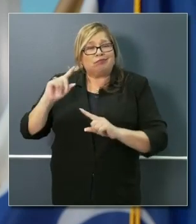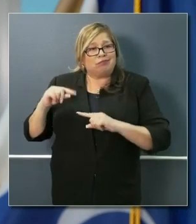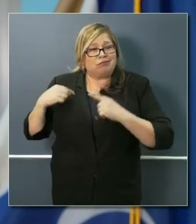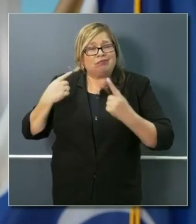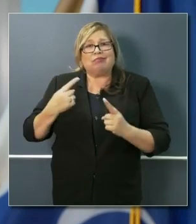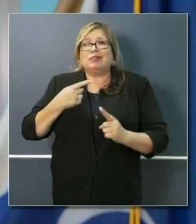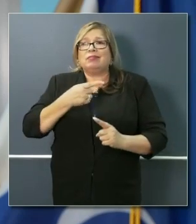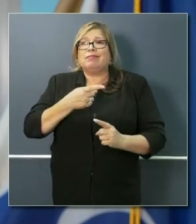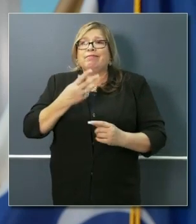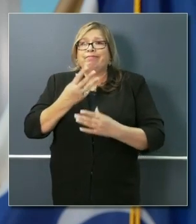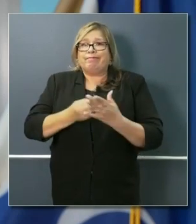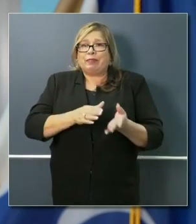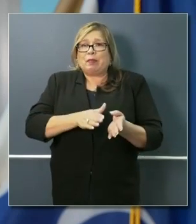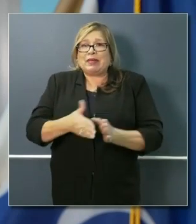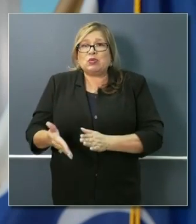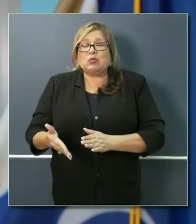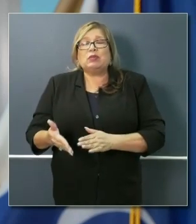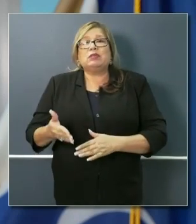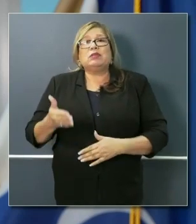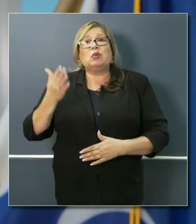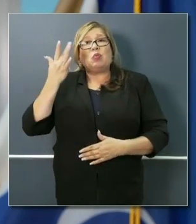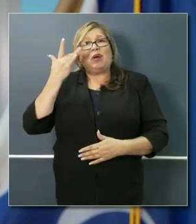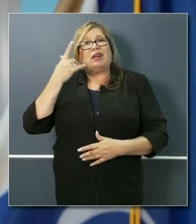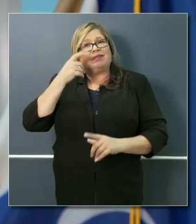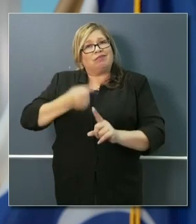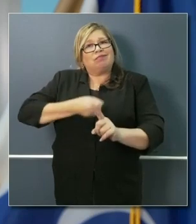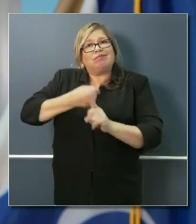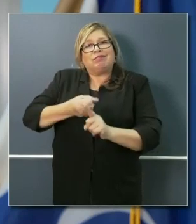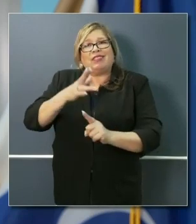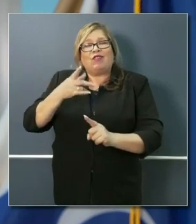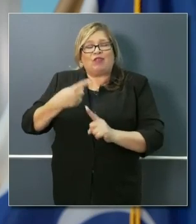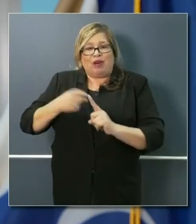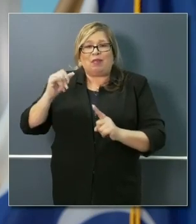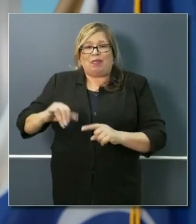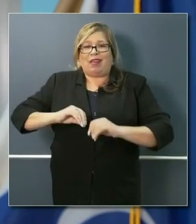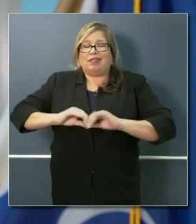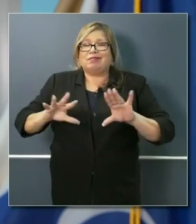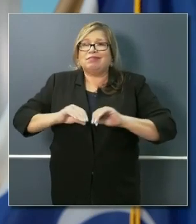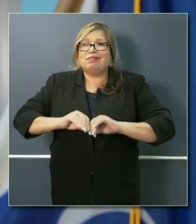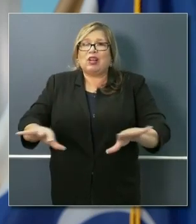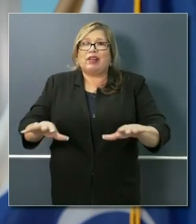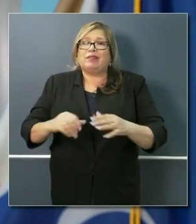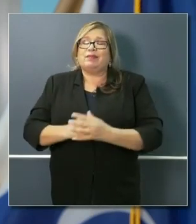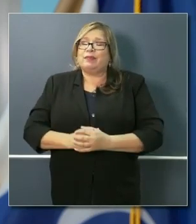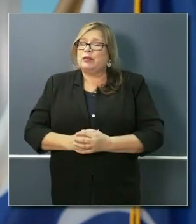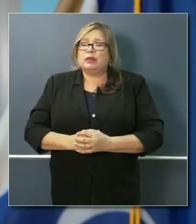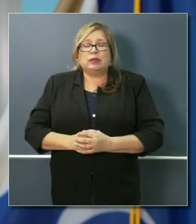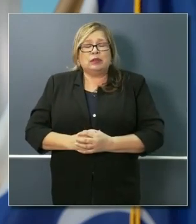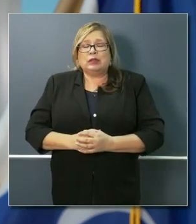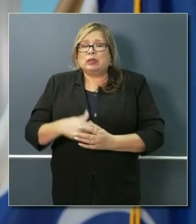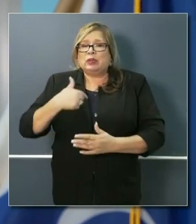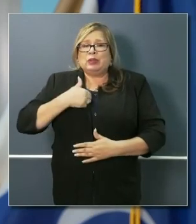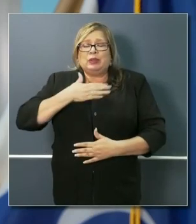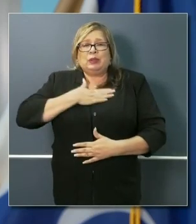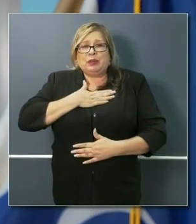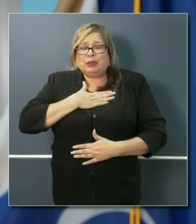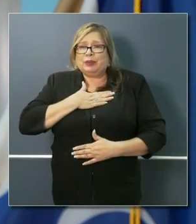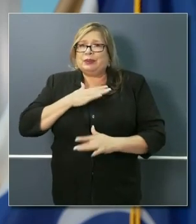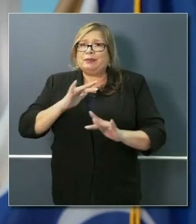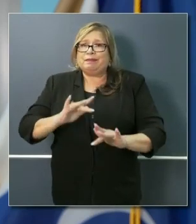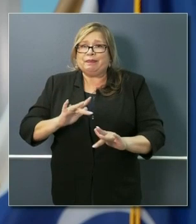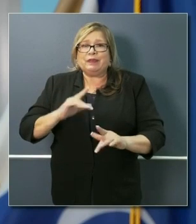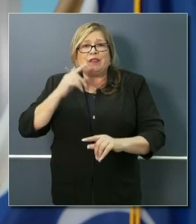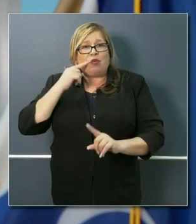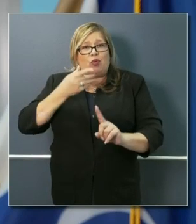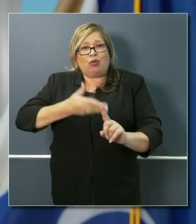lost her life because of this virus. And so I just want to express our empathy not